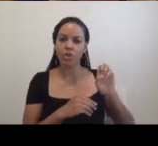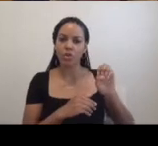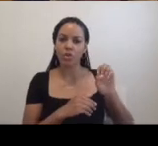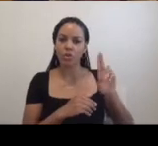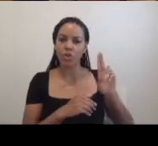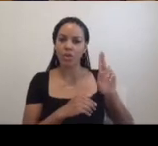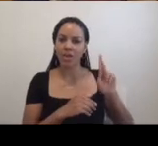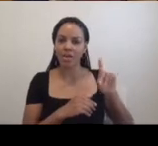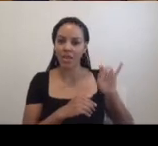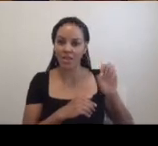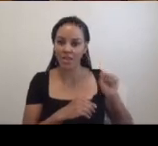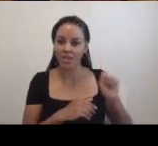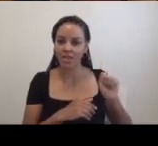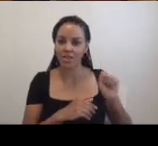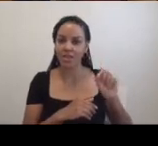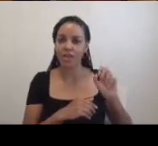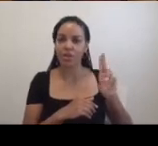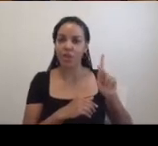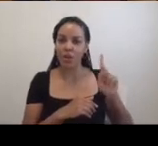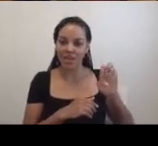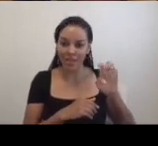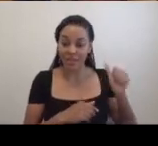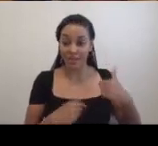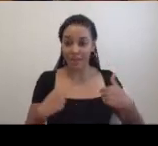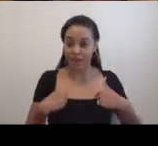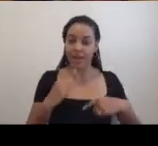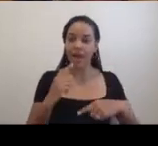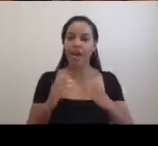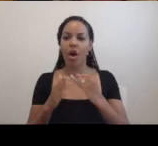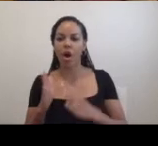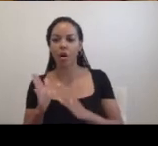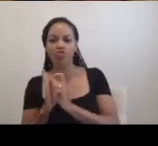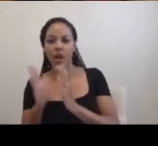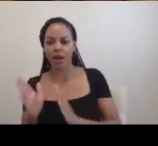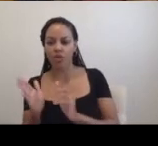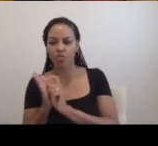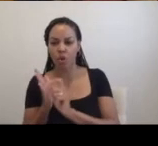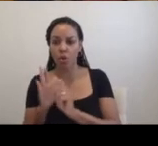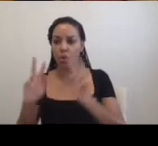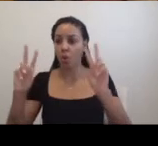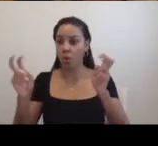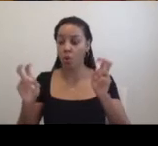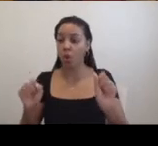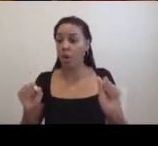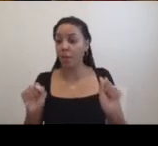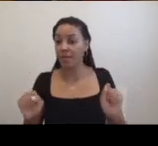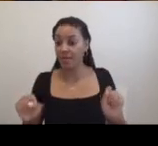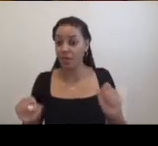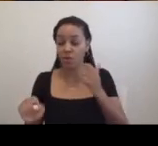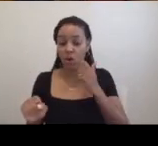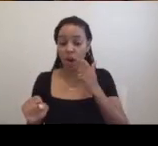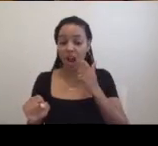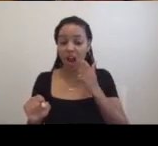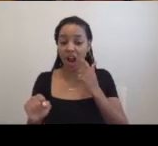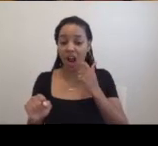and as art writer Patricia Phillips wrote, quote, the potential, the potentially